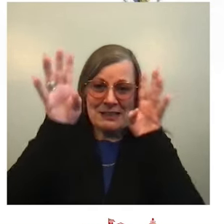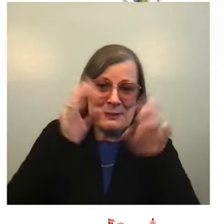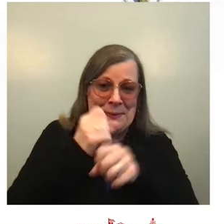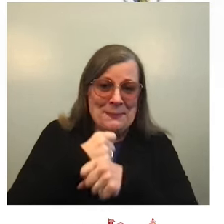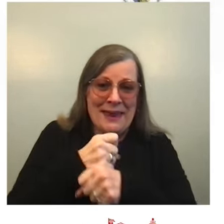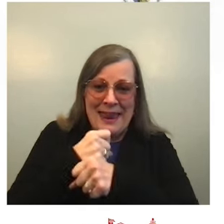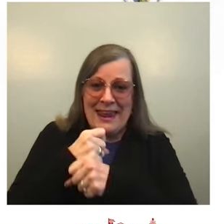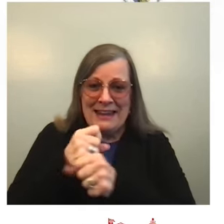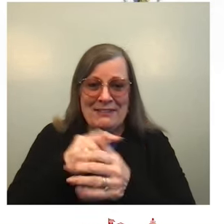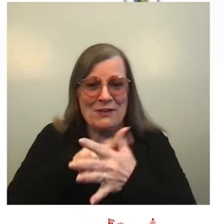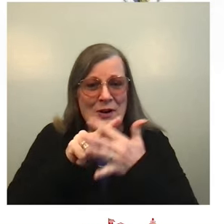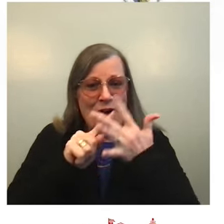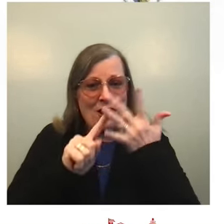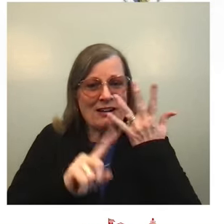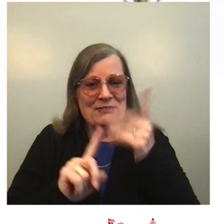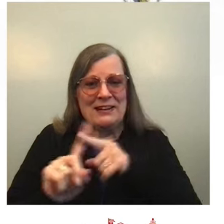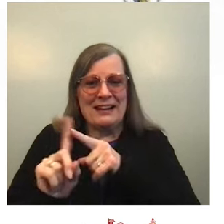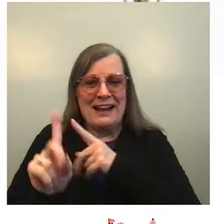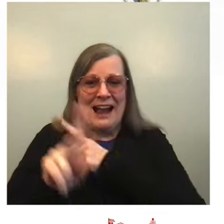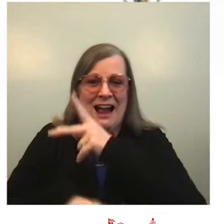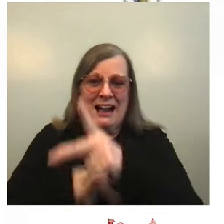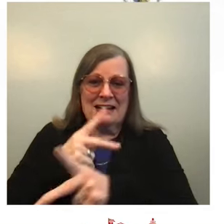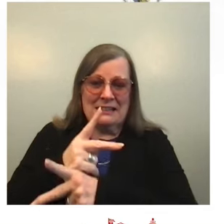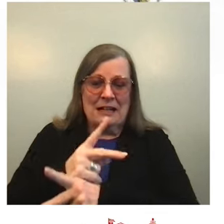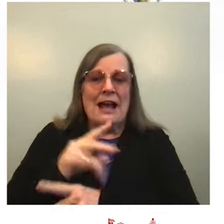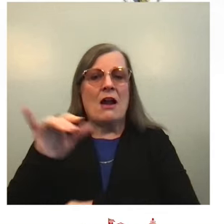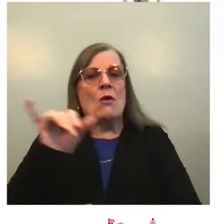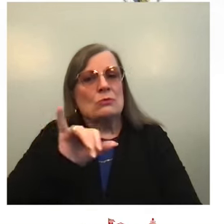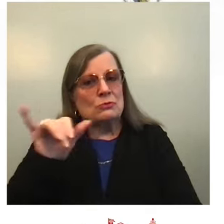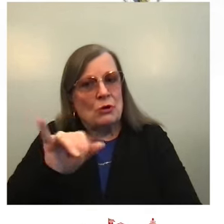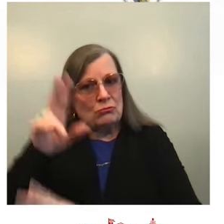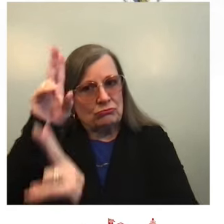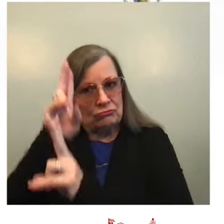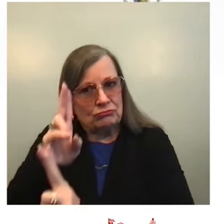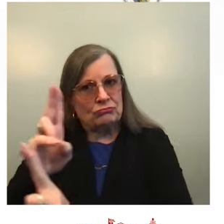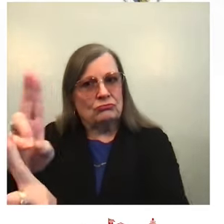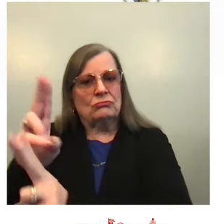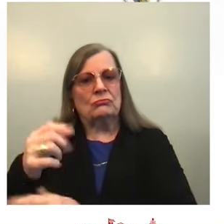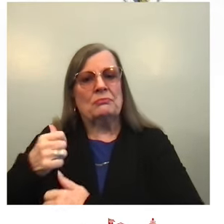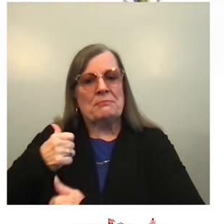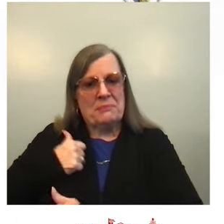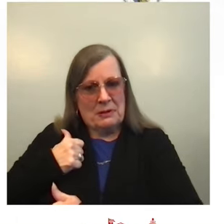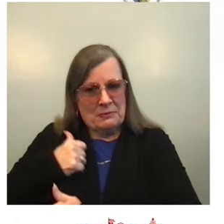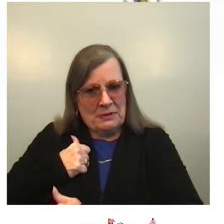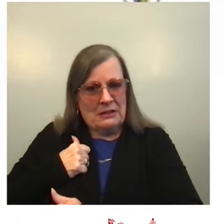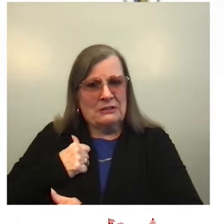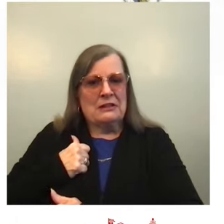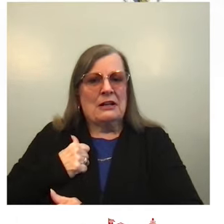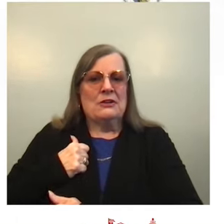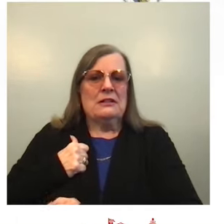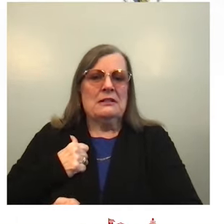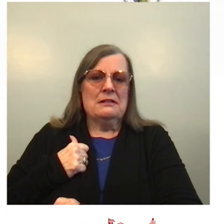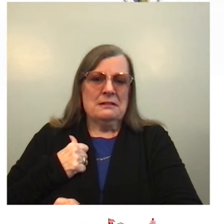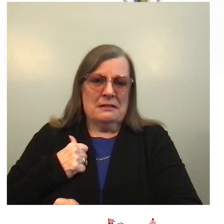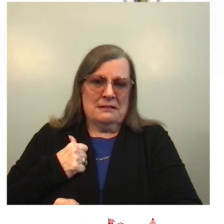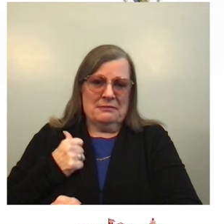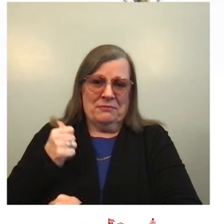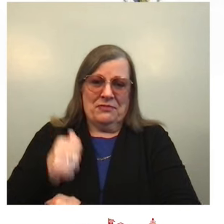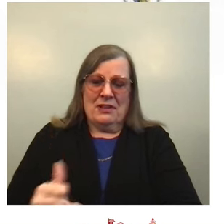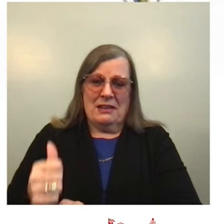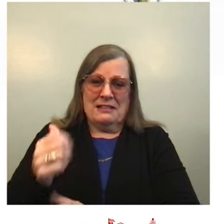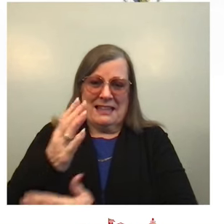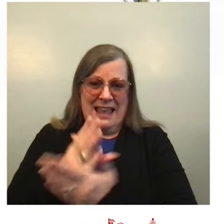families, the ornaments in the red room were made from the handprints and the family portraits of